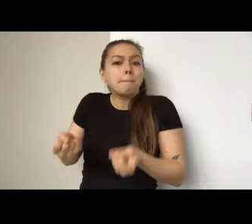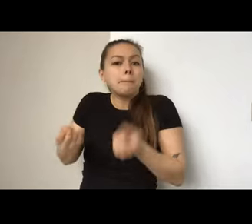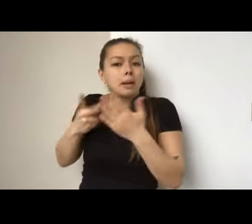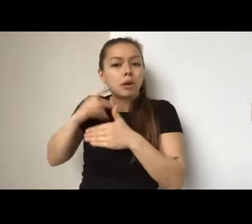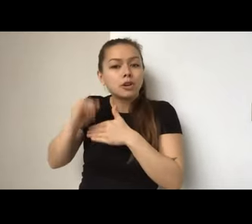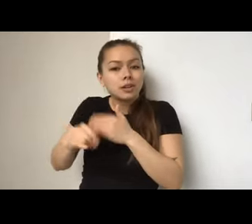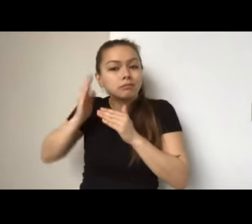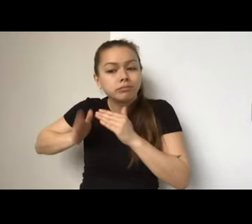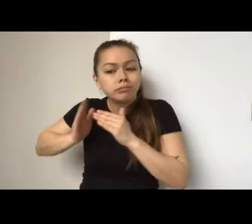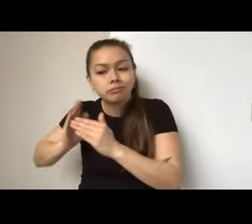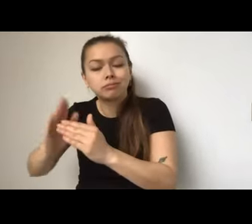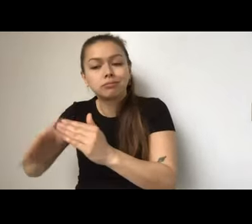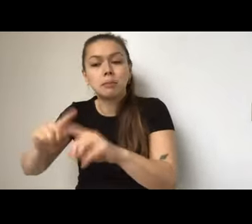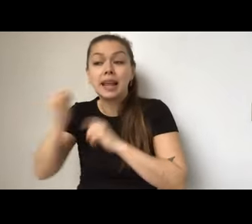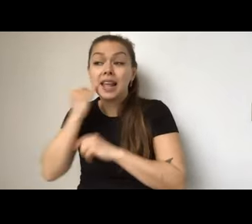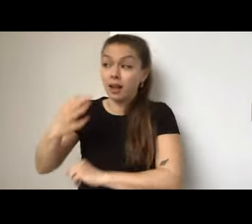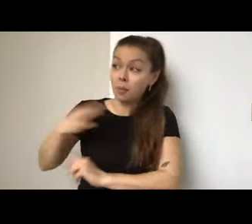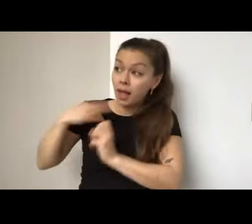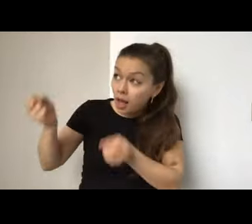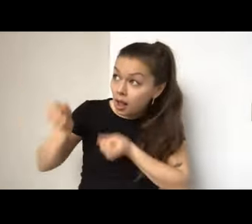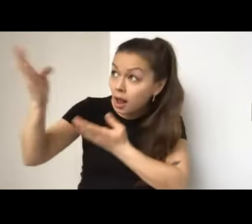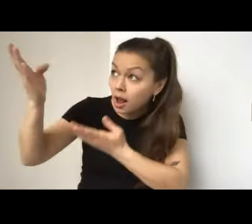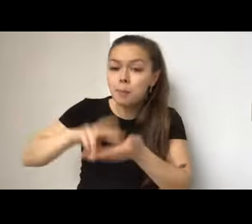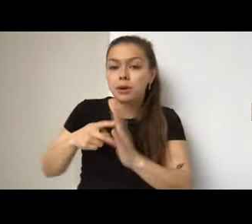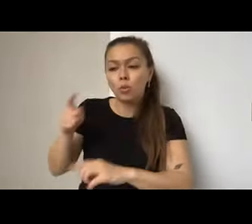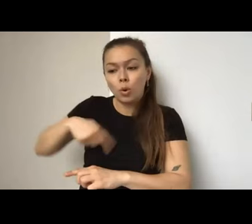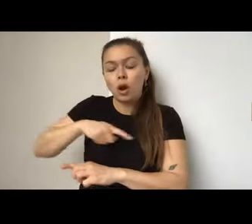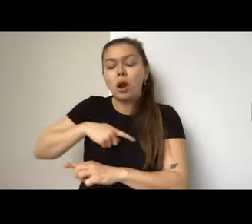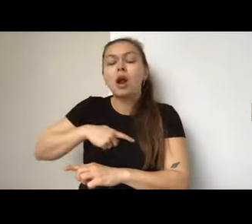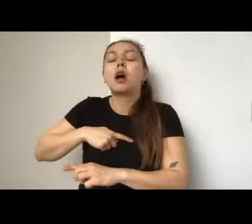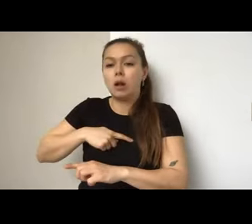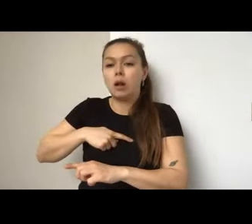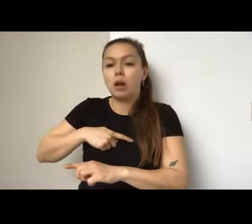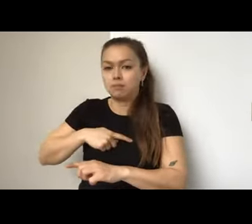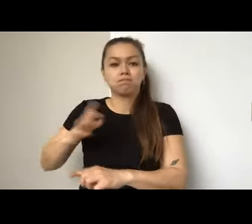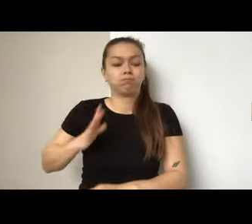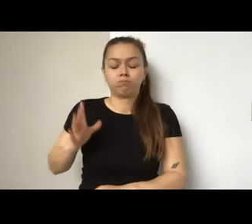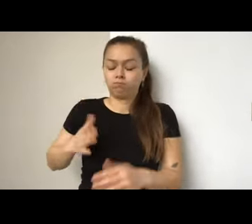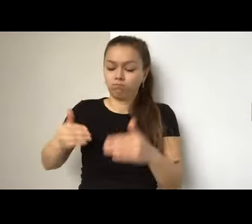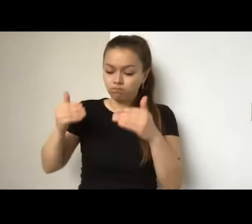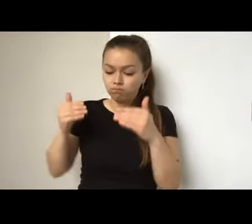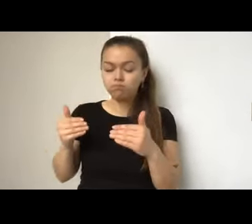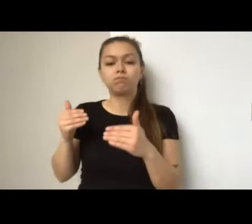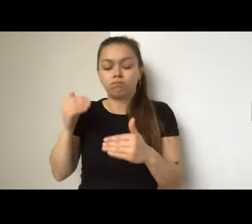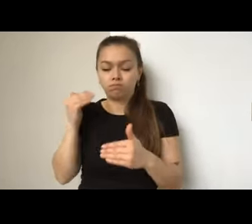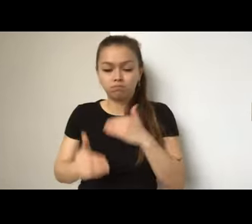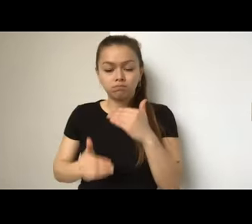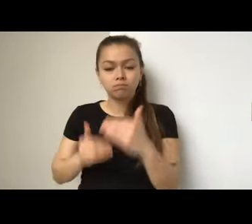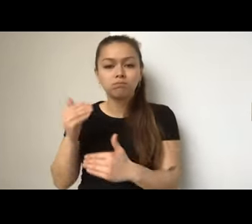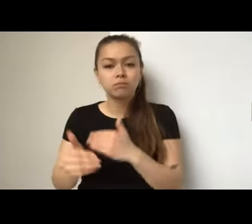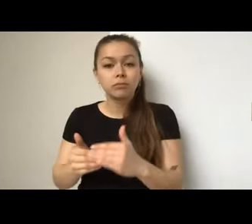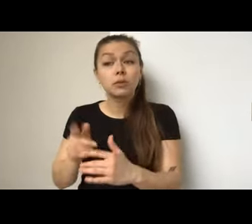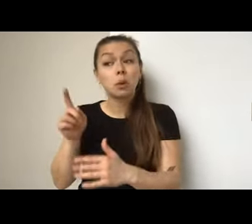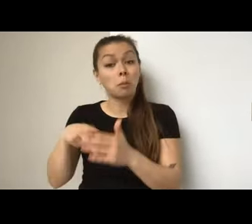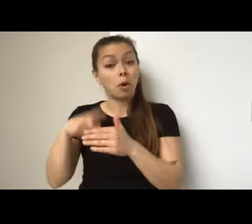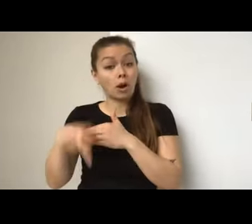us to evolve and start to think through the process. So when we did, uh, kind of get accepted into the program, uh, and we started